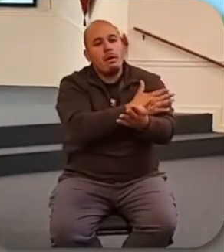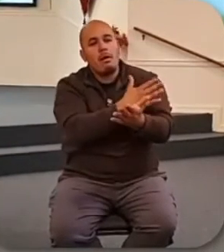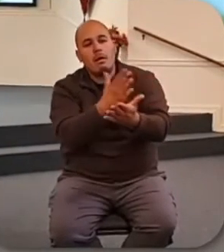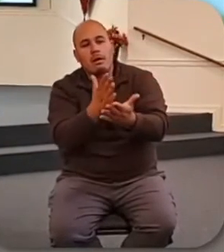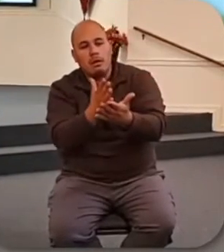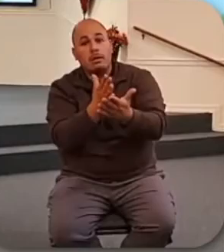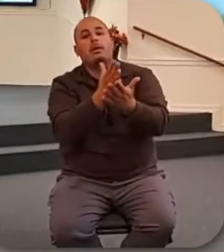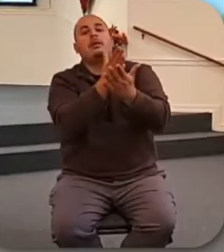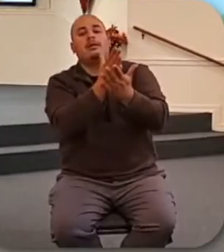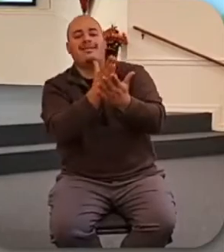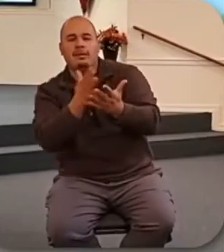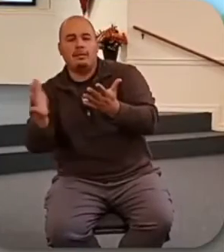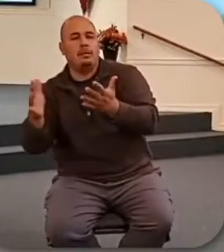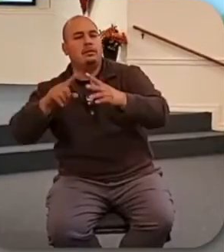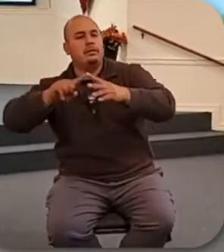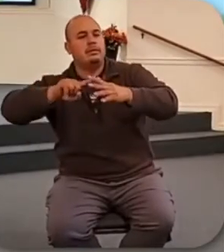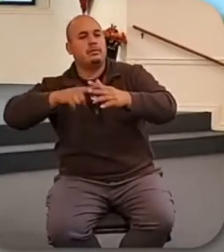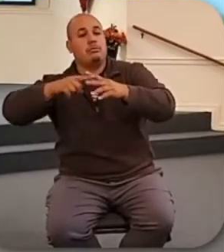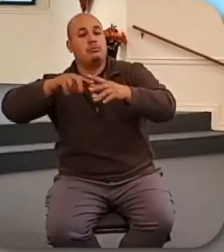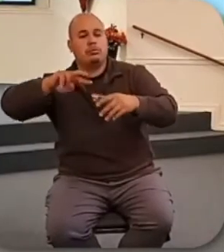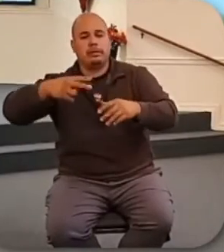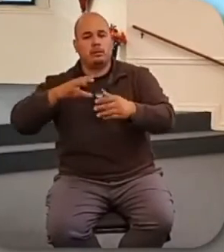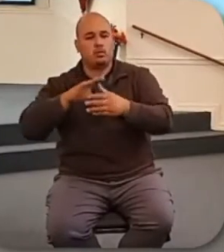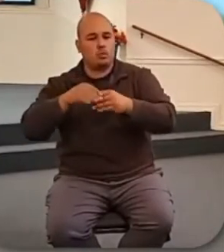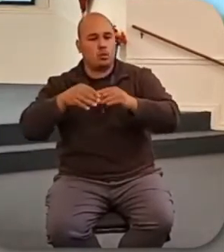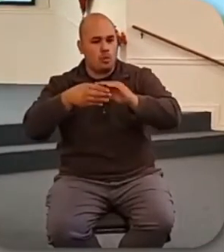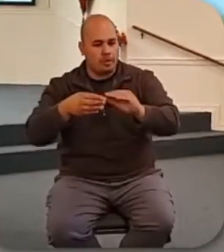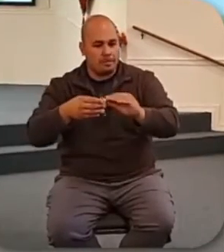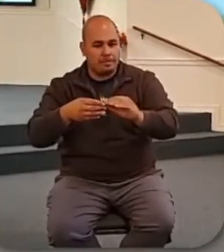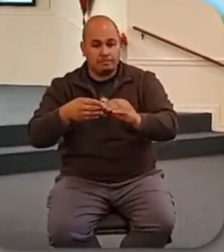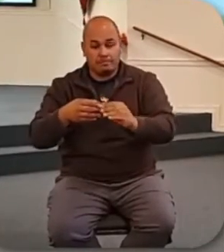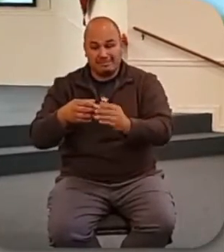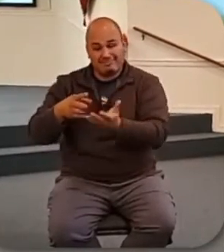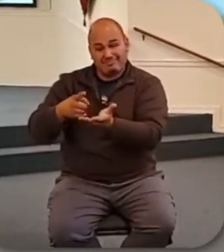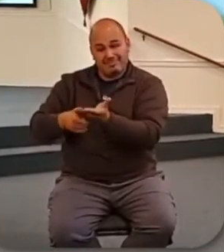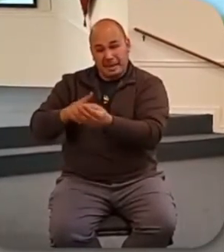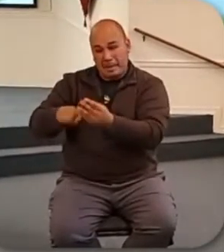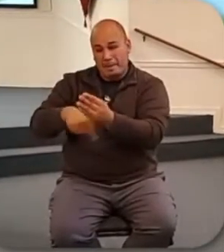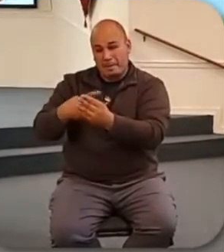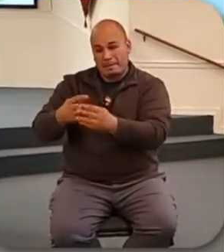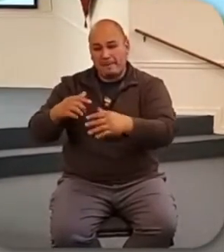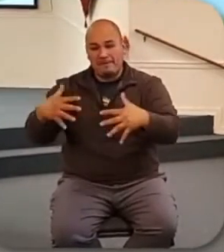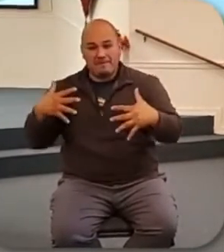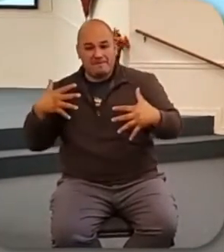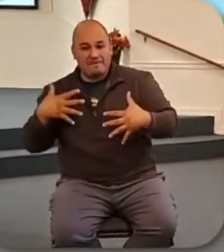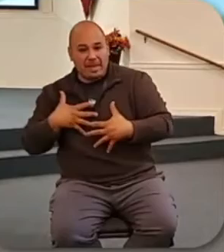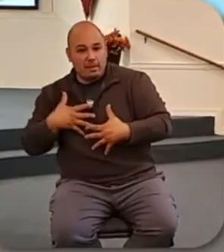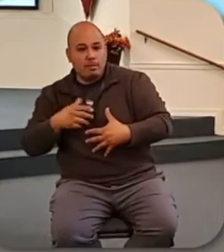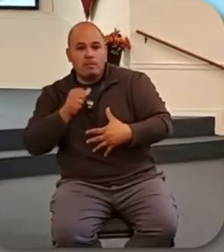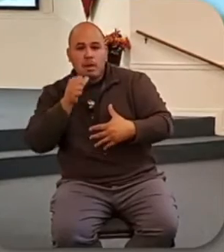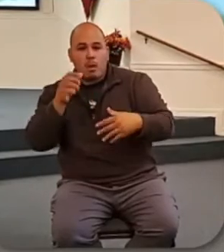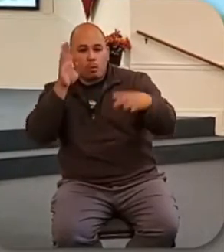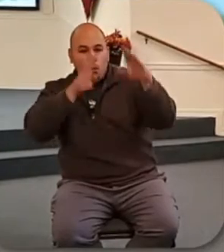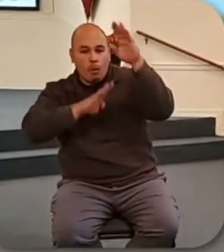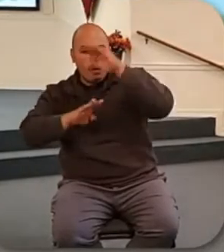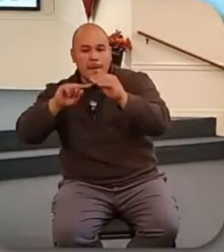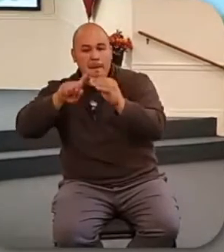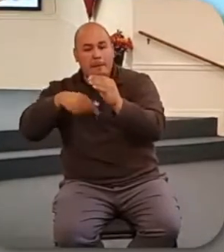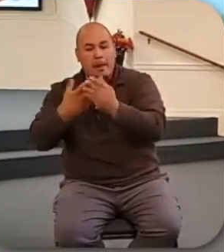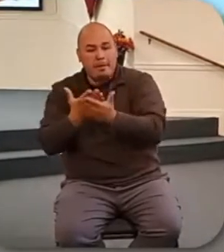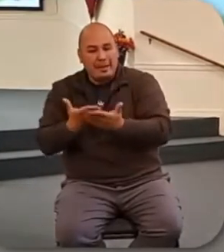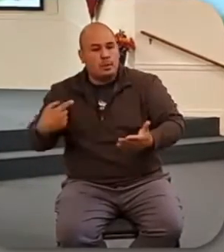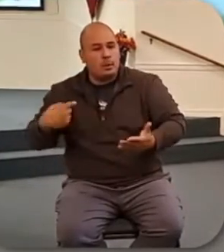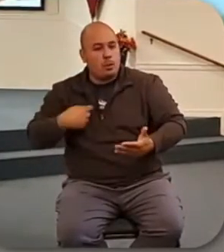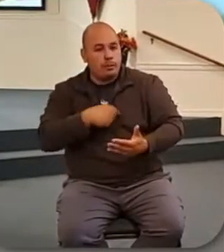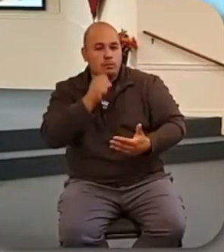our desire to have more than we need, he now addresses our fear of not having the things we do need. Now, those